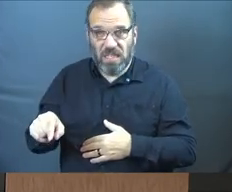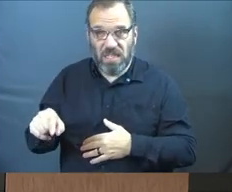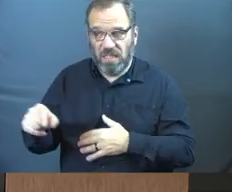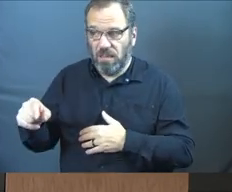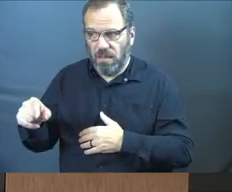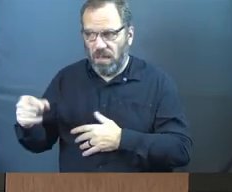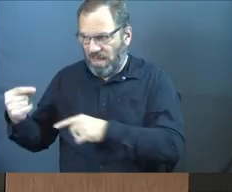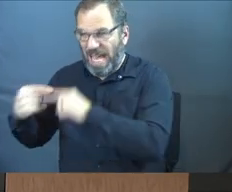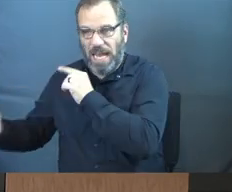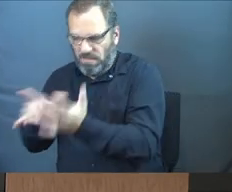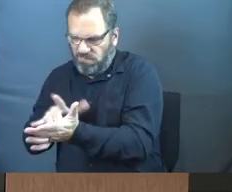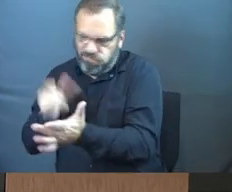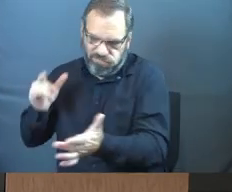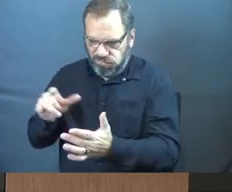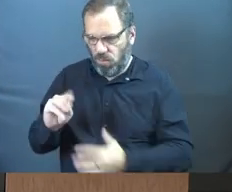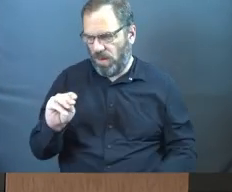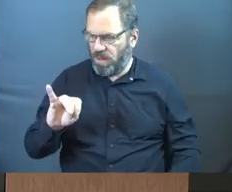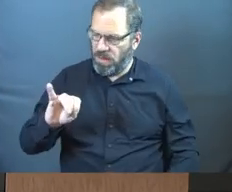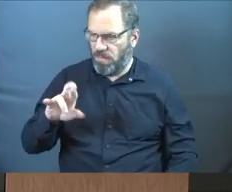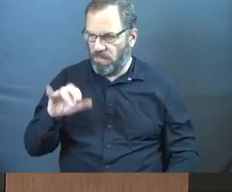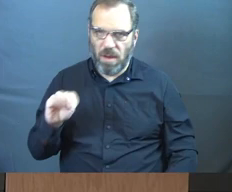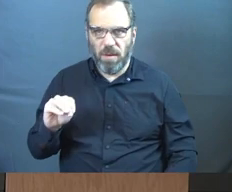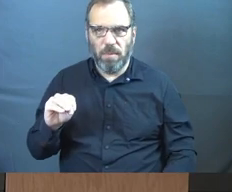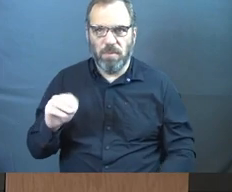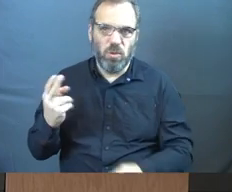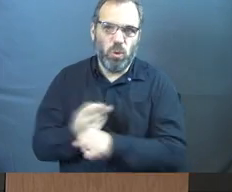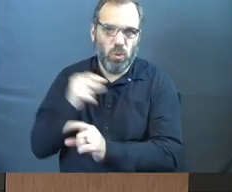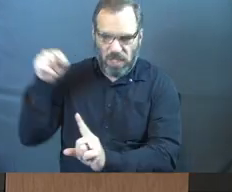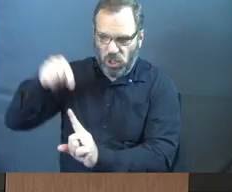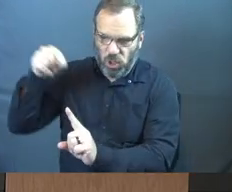moment to drive a wedge and to bring distance.